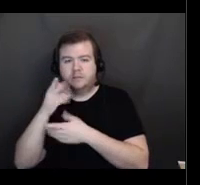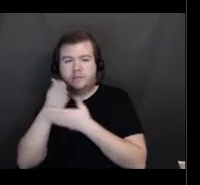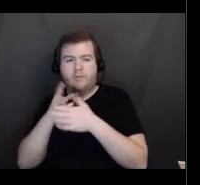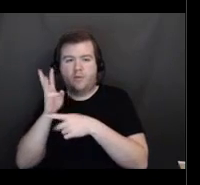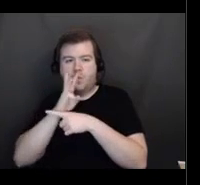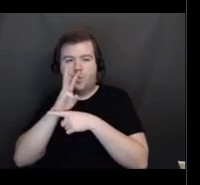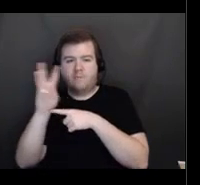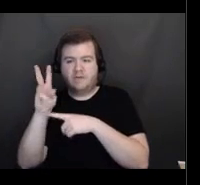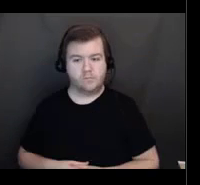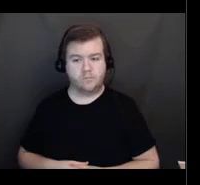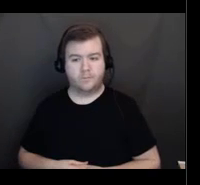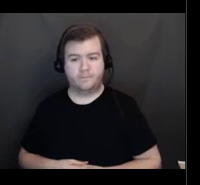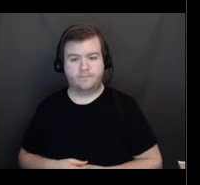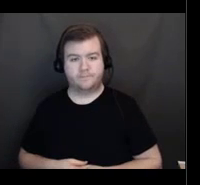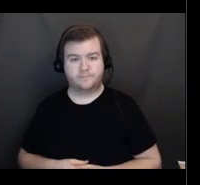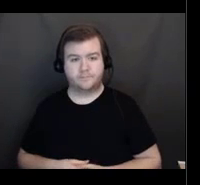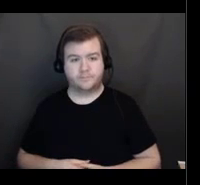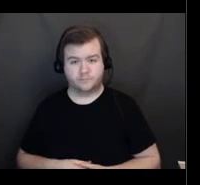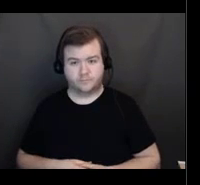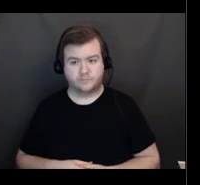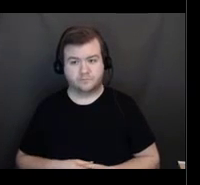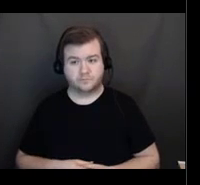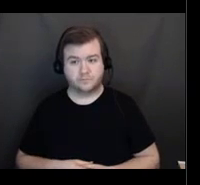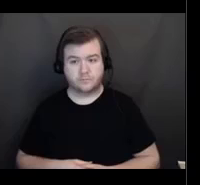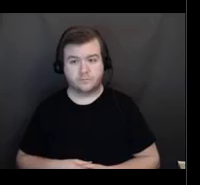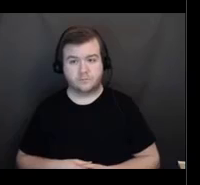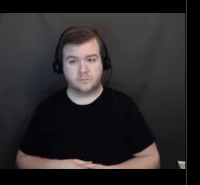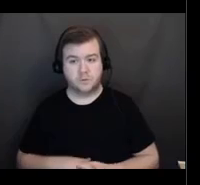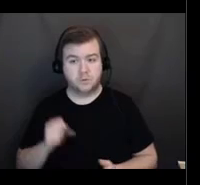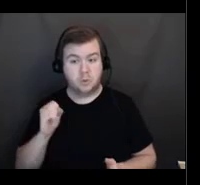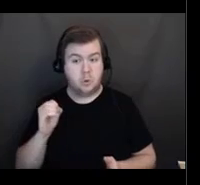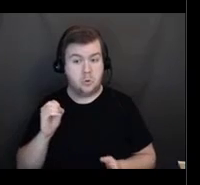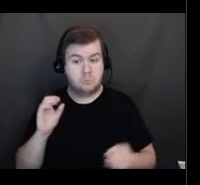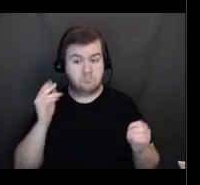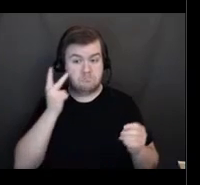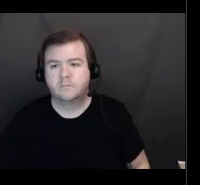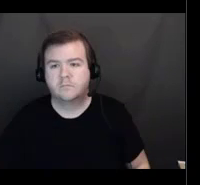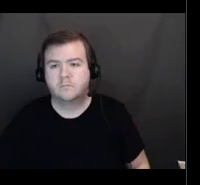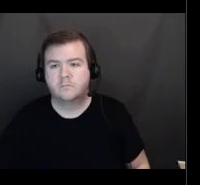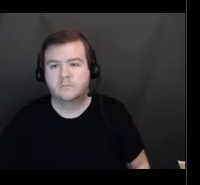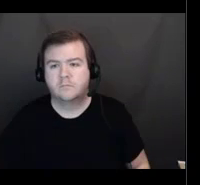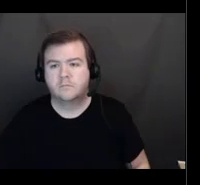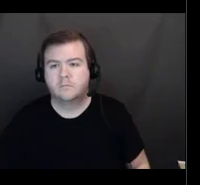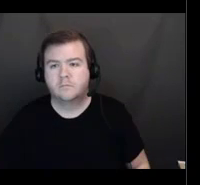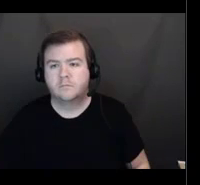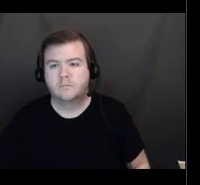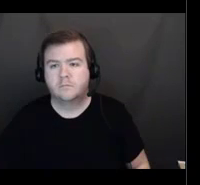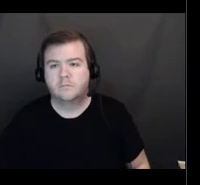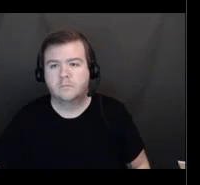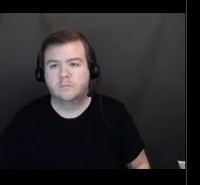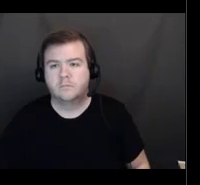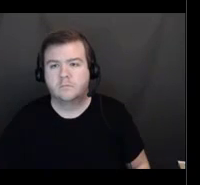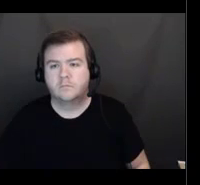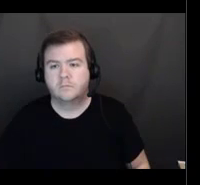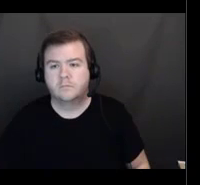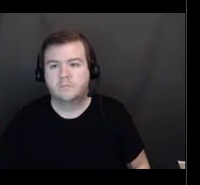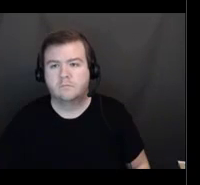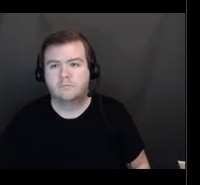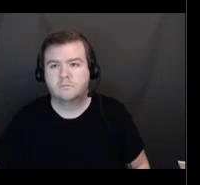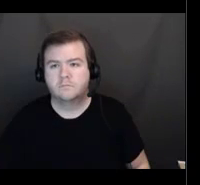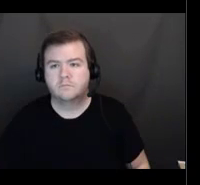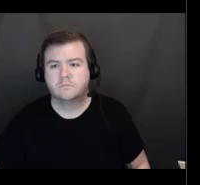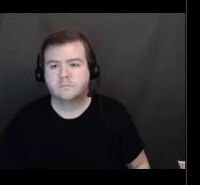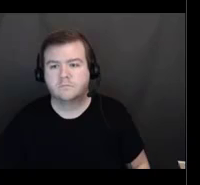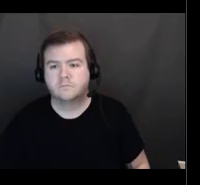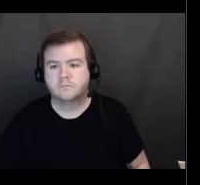had referred to. So I'm not seeing any questions. All right. Well, if we